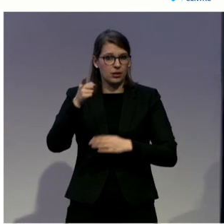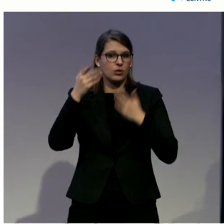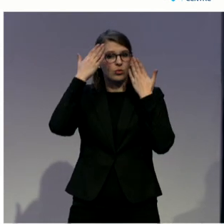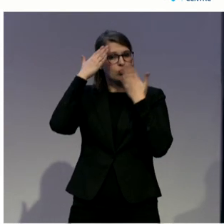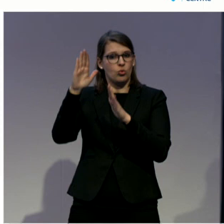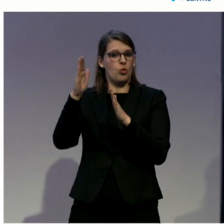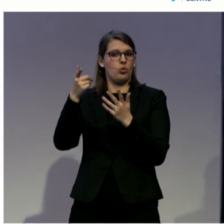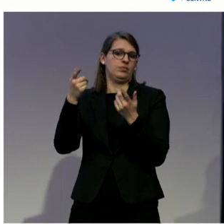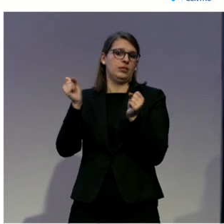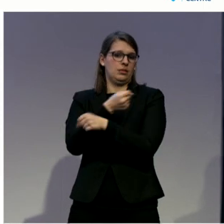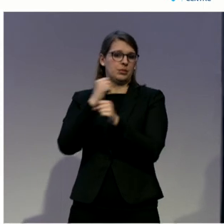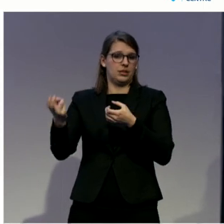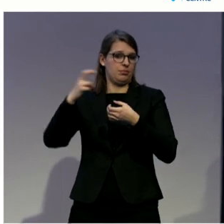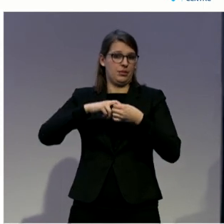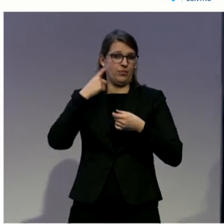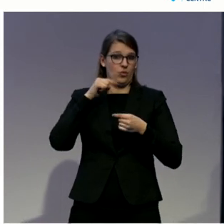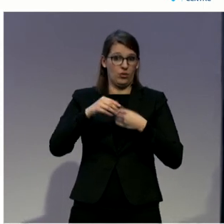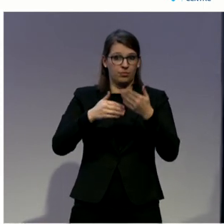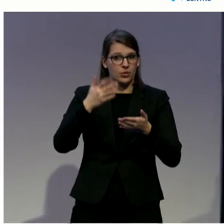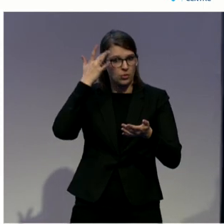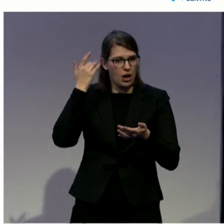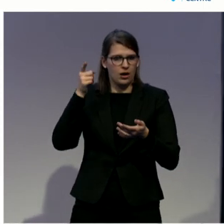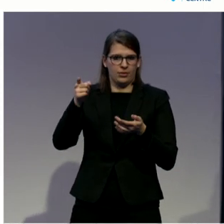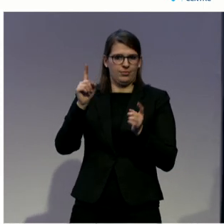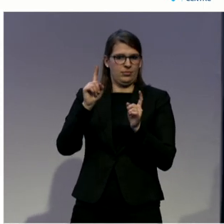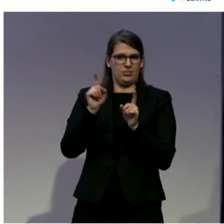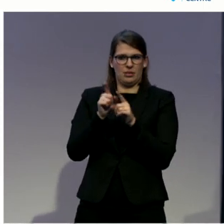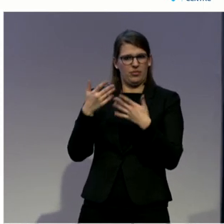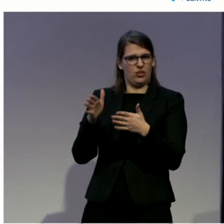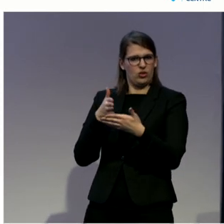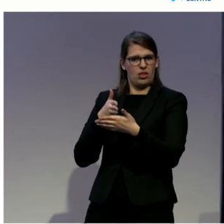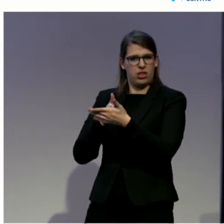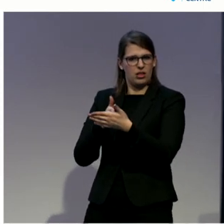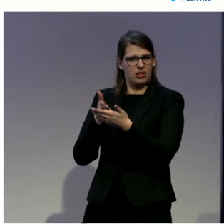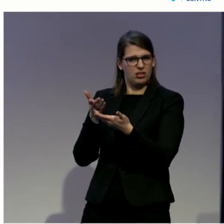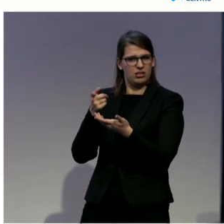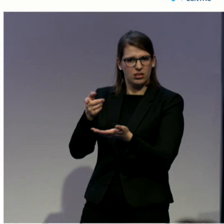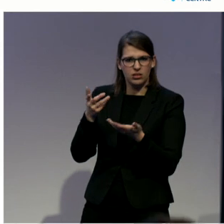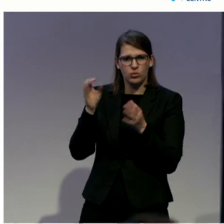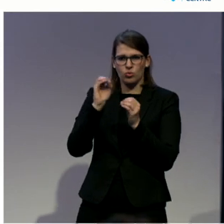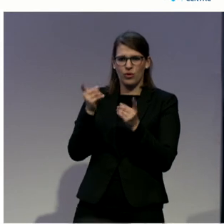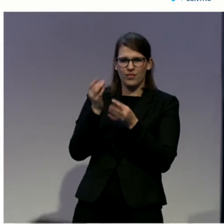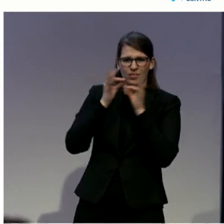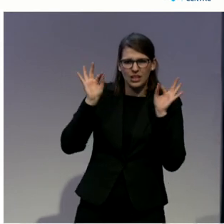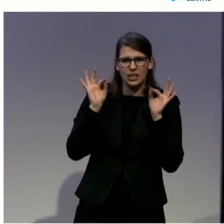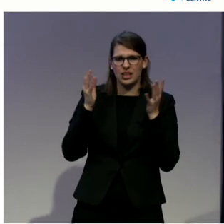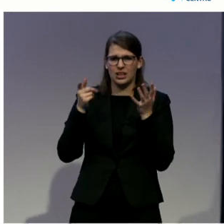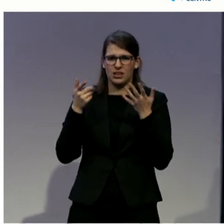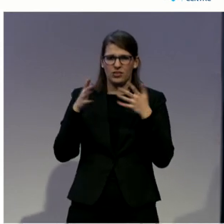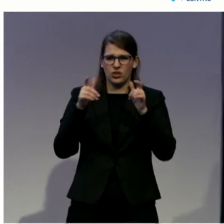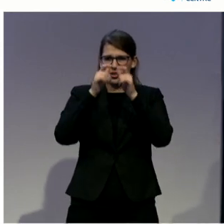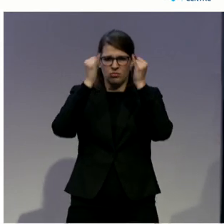liberty through enforced hospitalization. And this is often in conflict with human rights law.